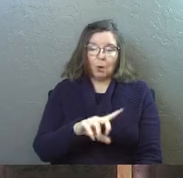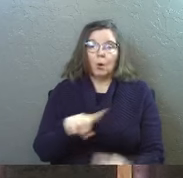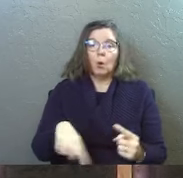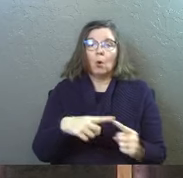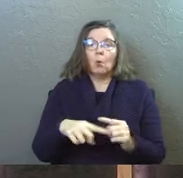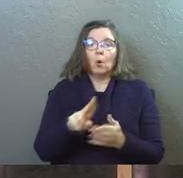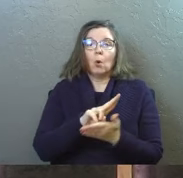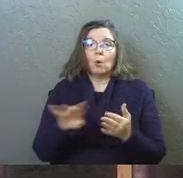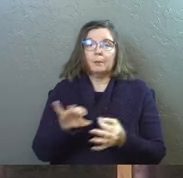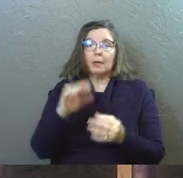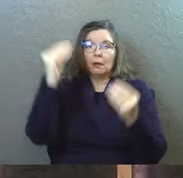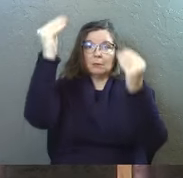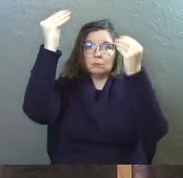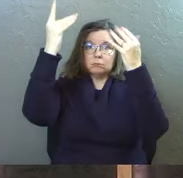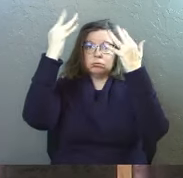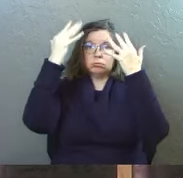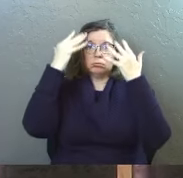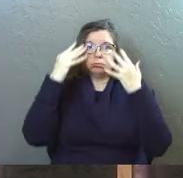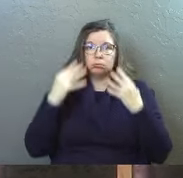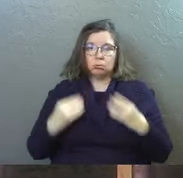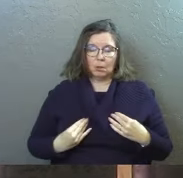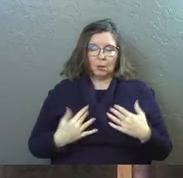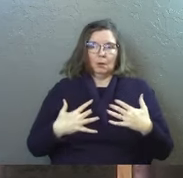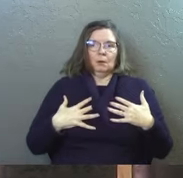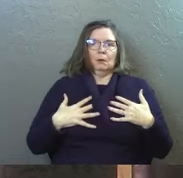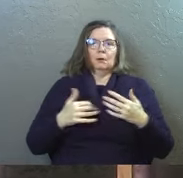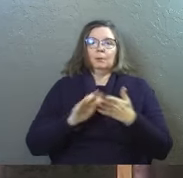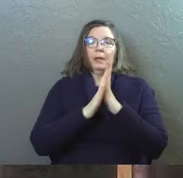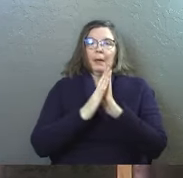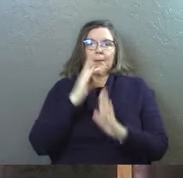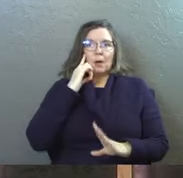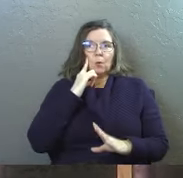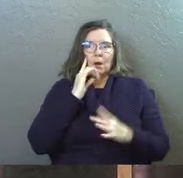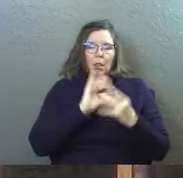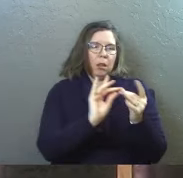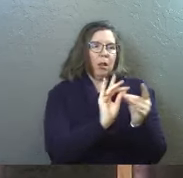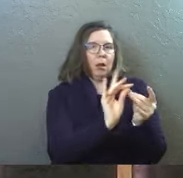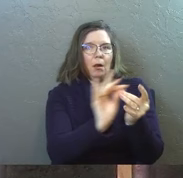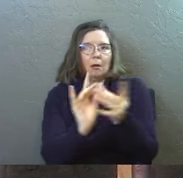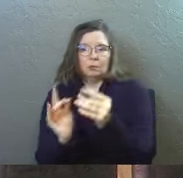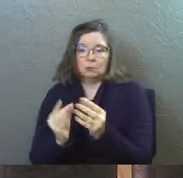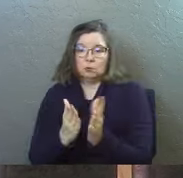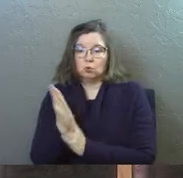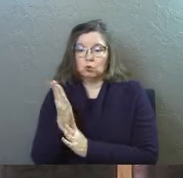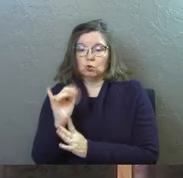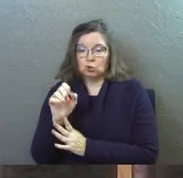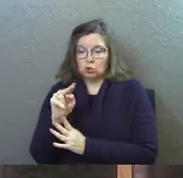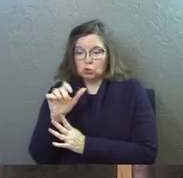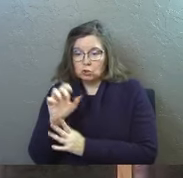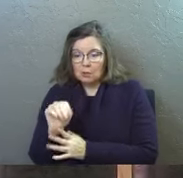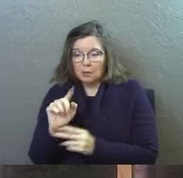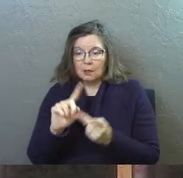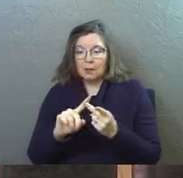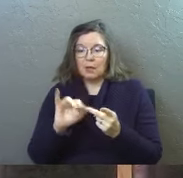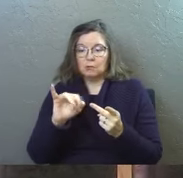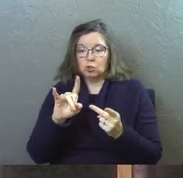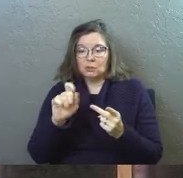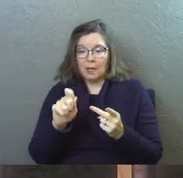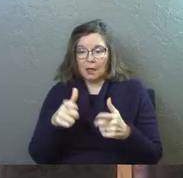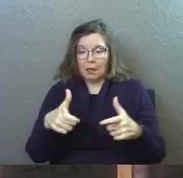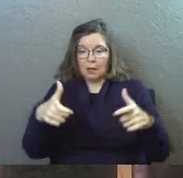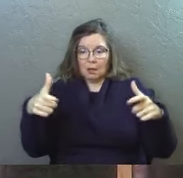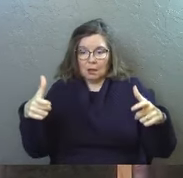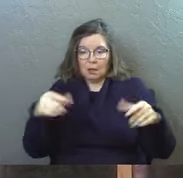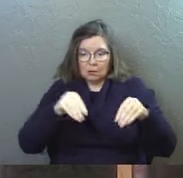telling people about me everywhere in Jerusalem, throughout Judea, in Samaria, and to the ends of the earth. So the church